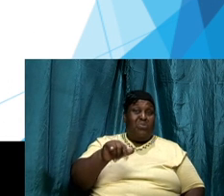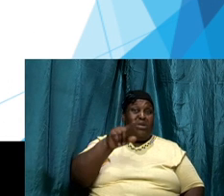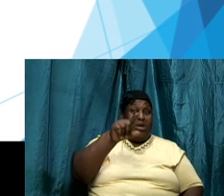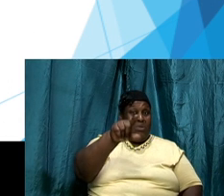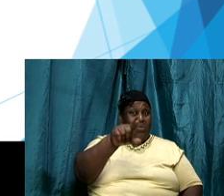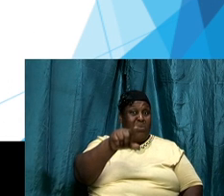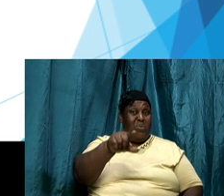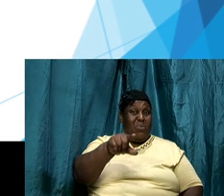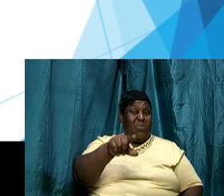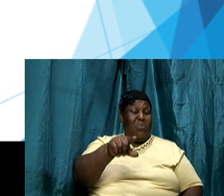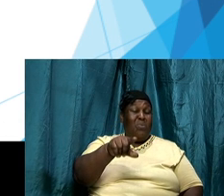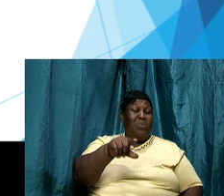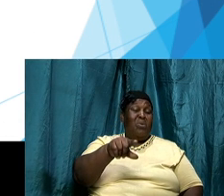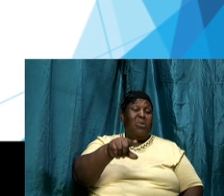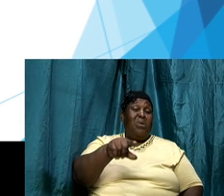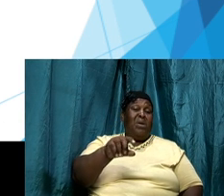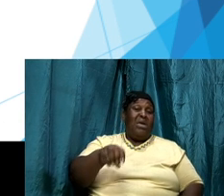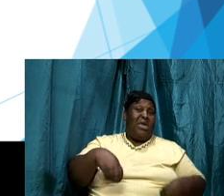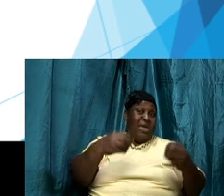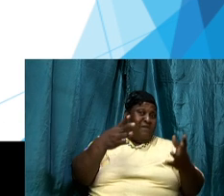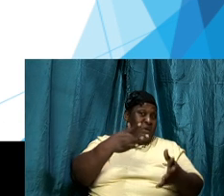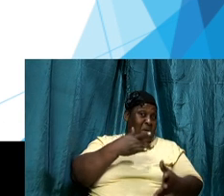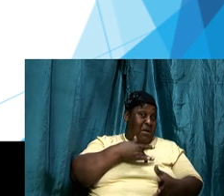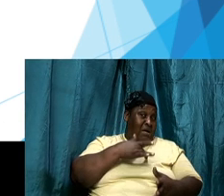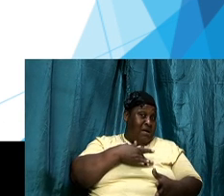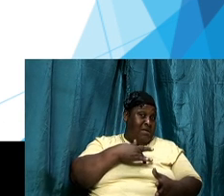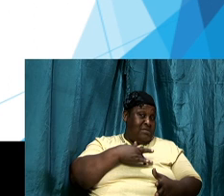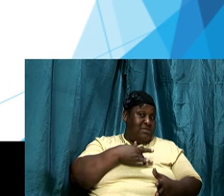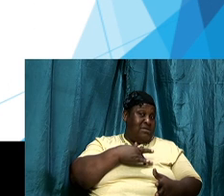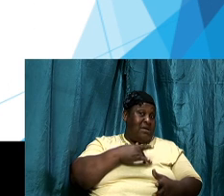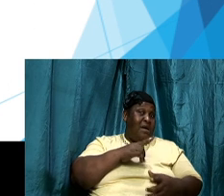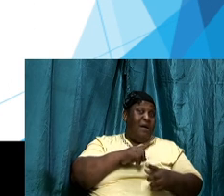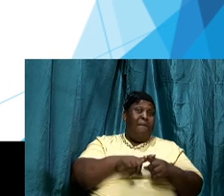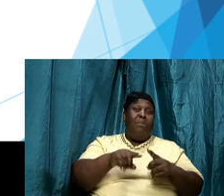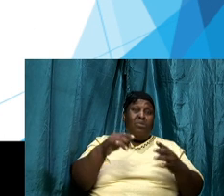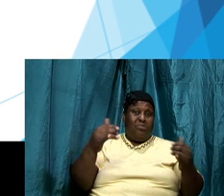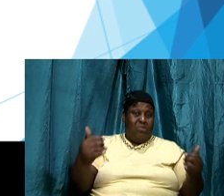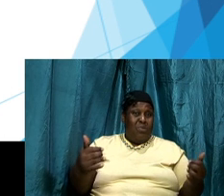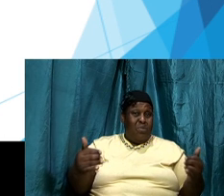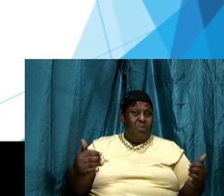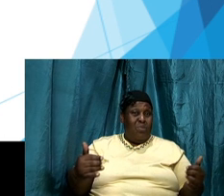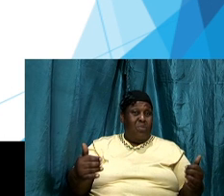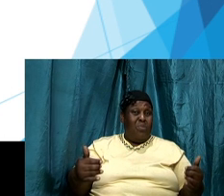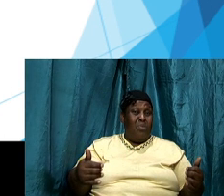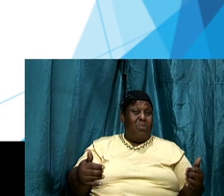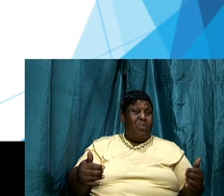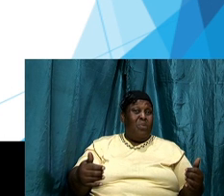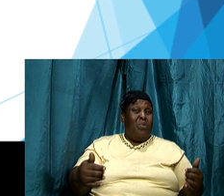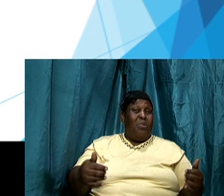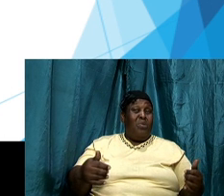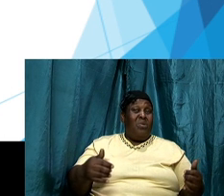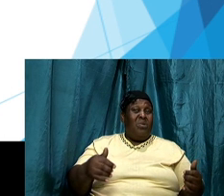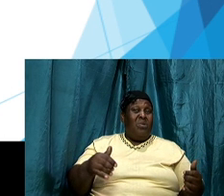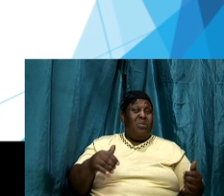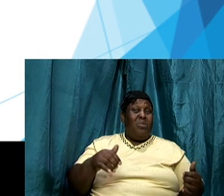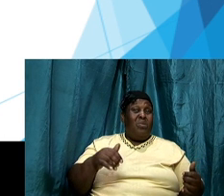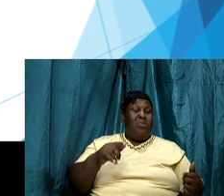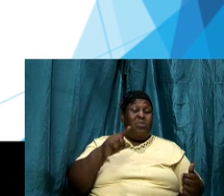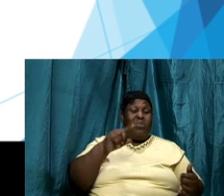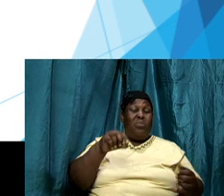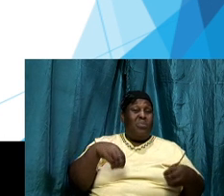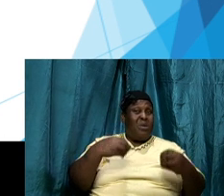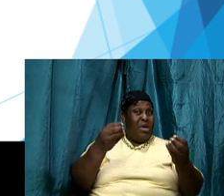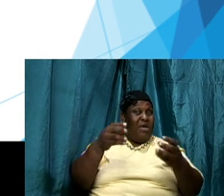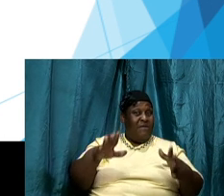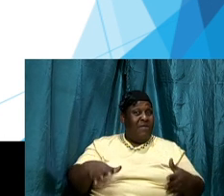do now you don't have to read the word you don't have to live in the word you can do anything but you gave your life to him